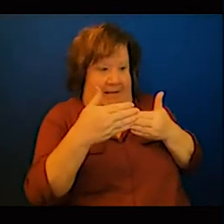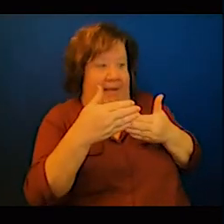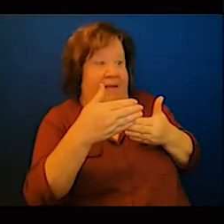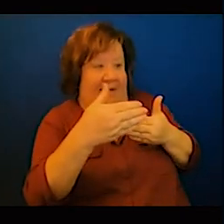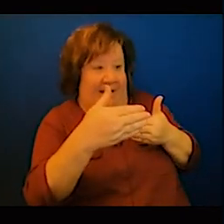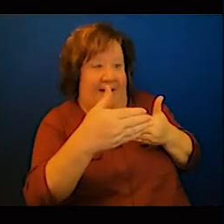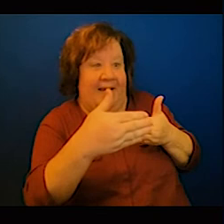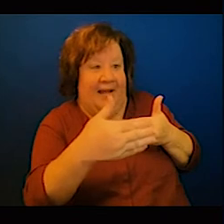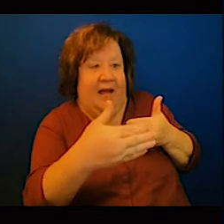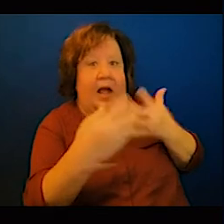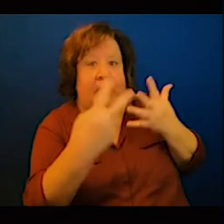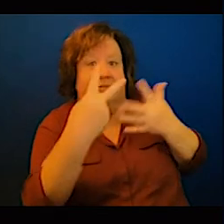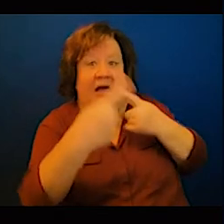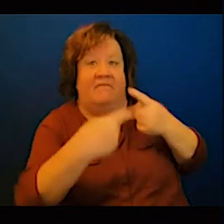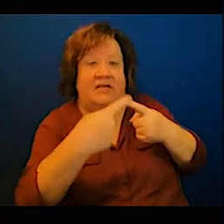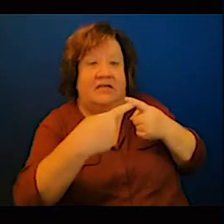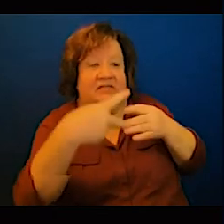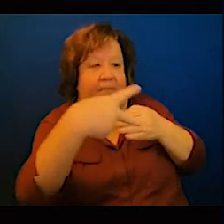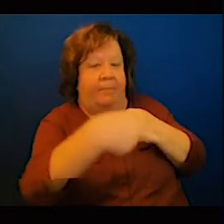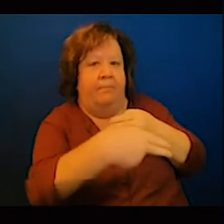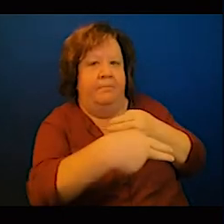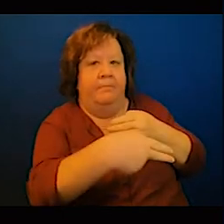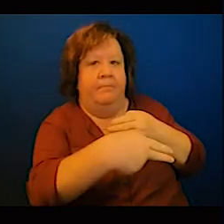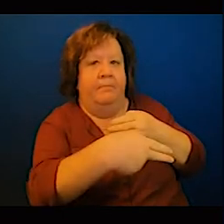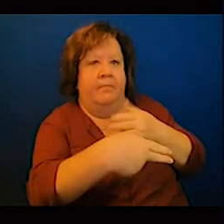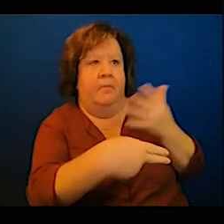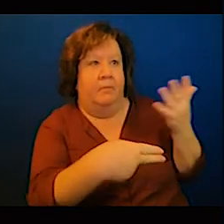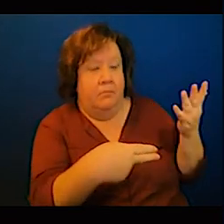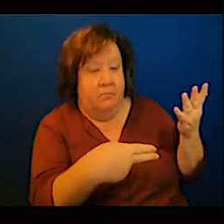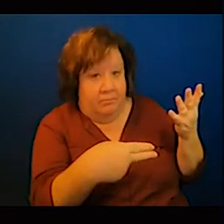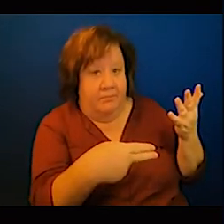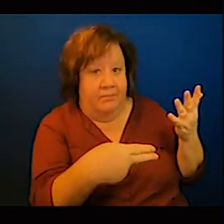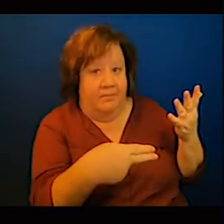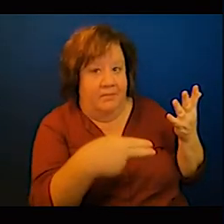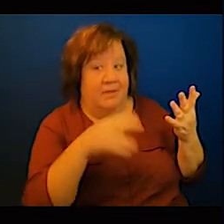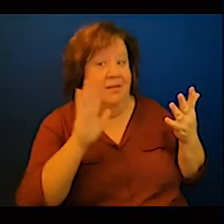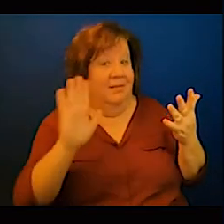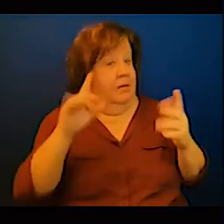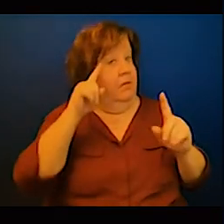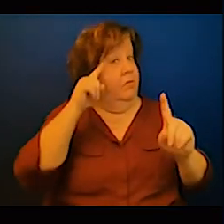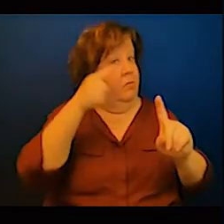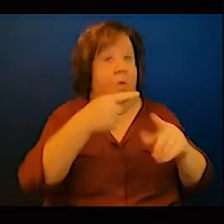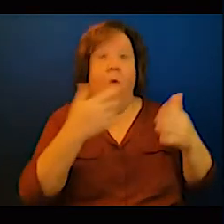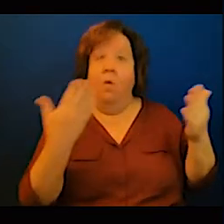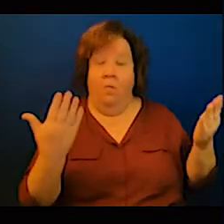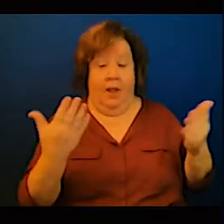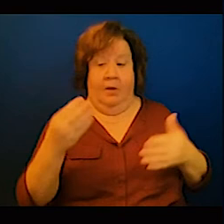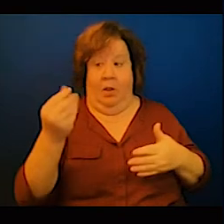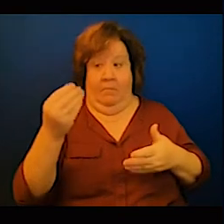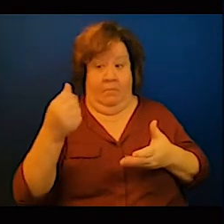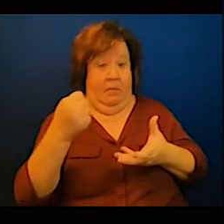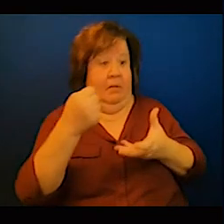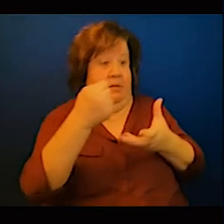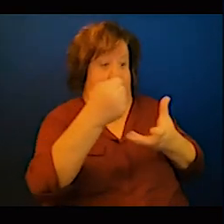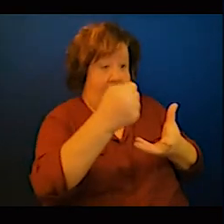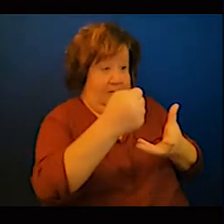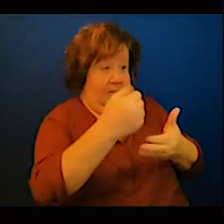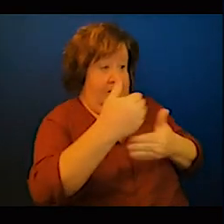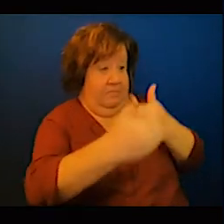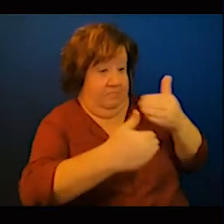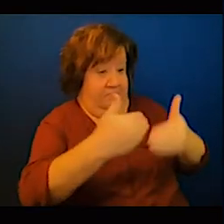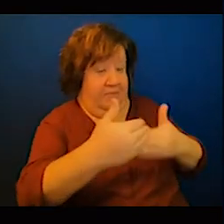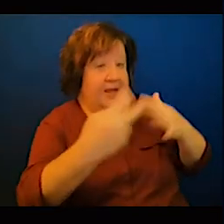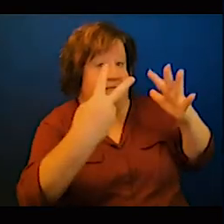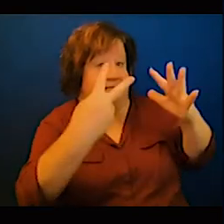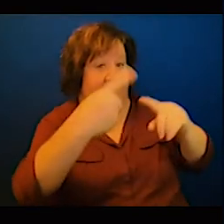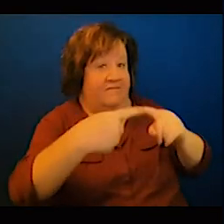and this commitment by the government is backstopped by the World Bank in case the government at the